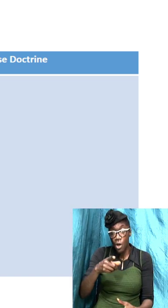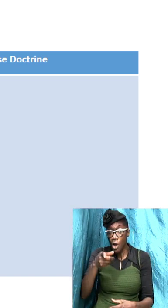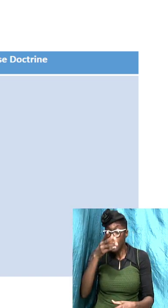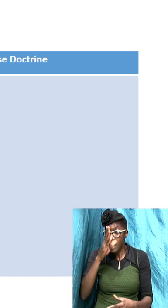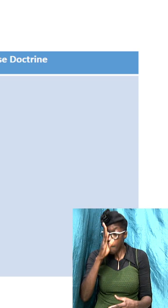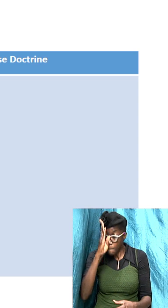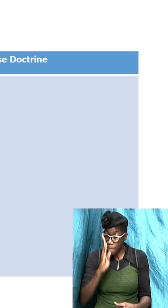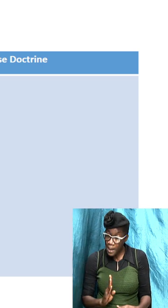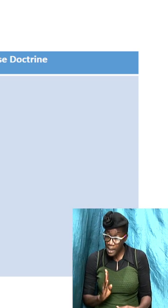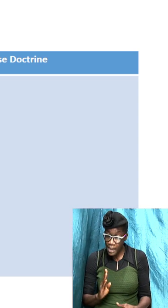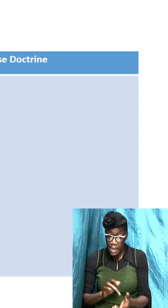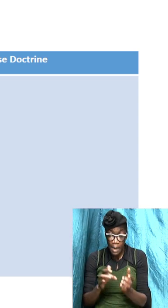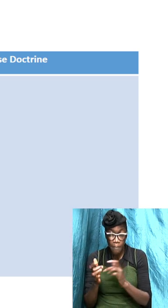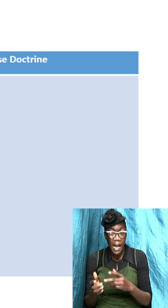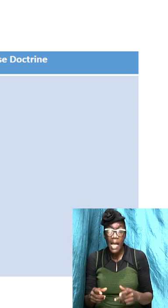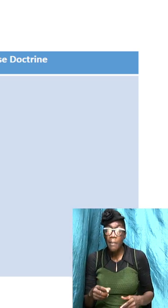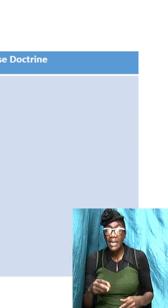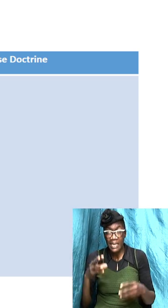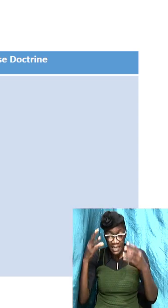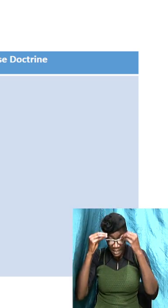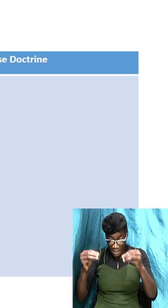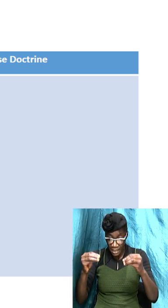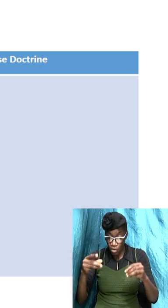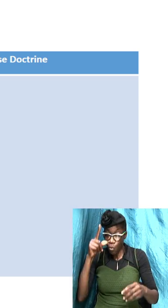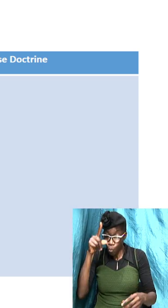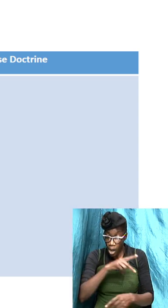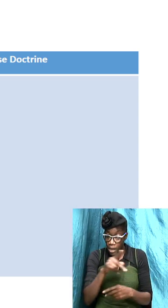it will not refute it in another